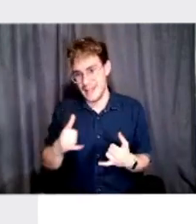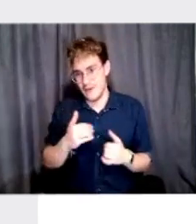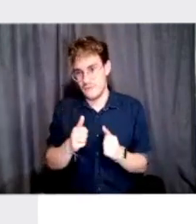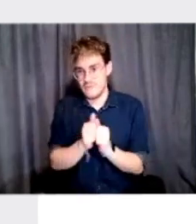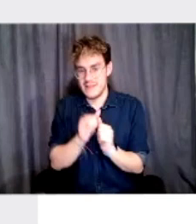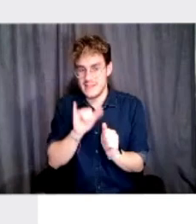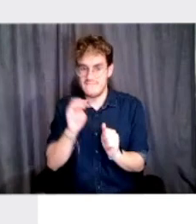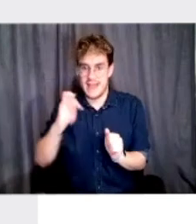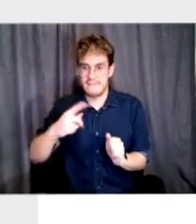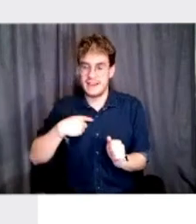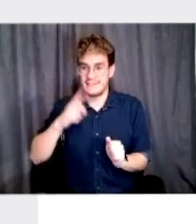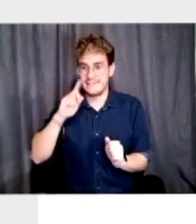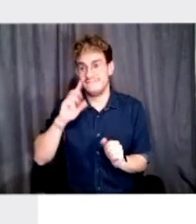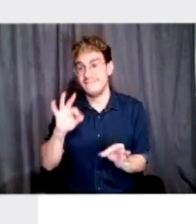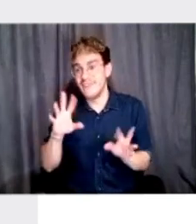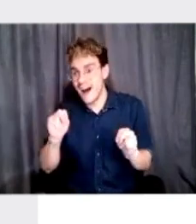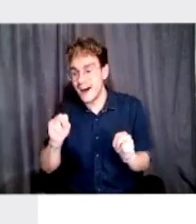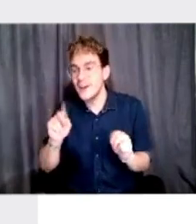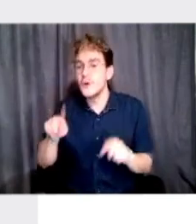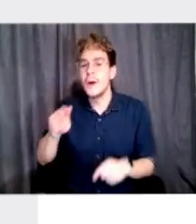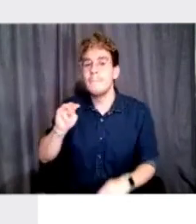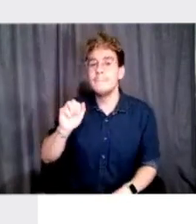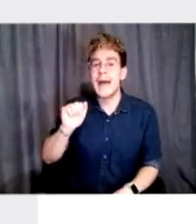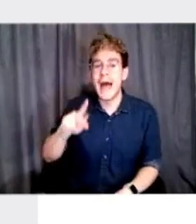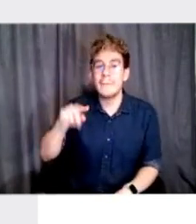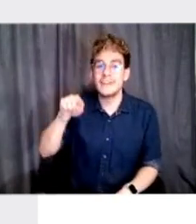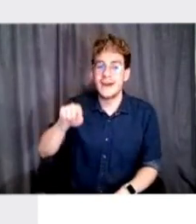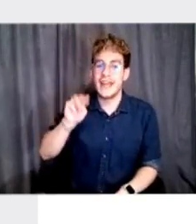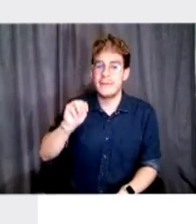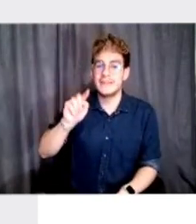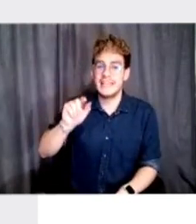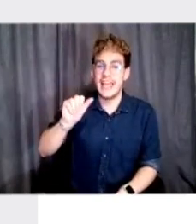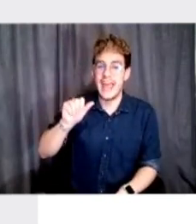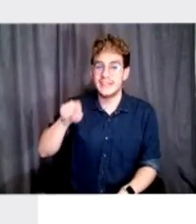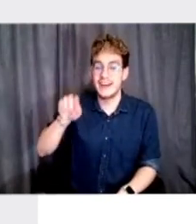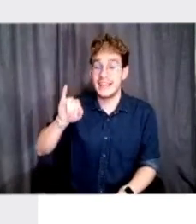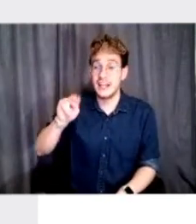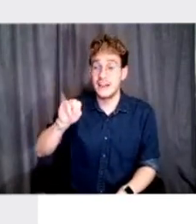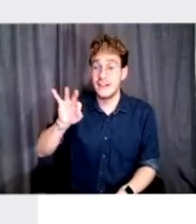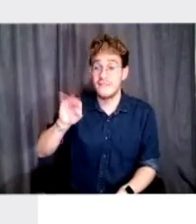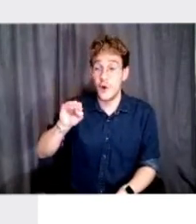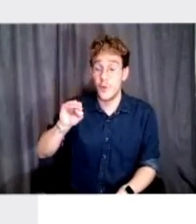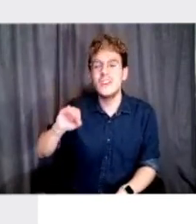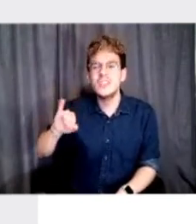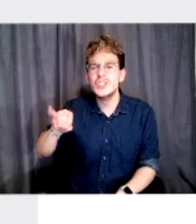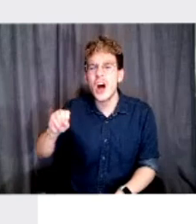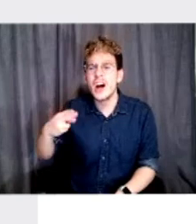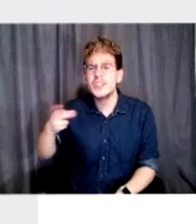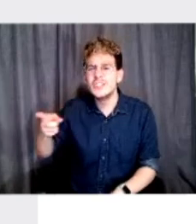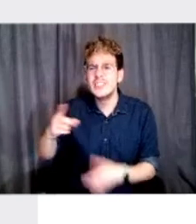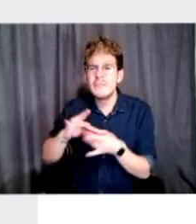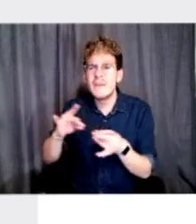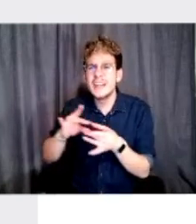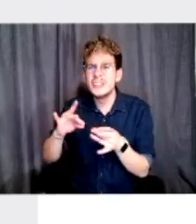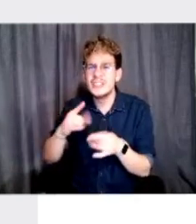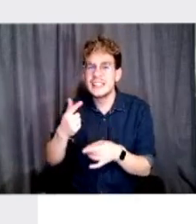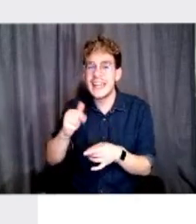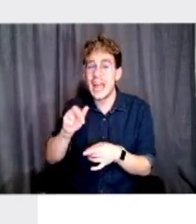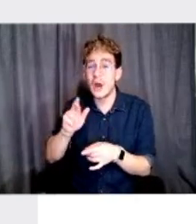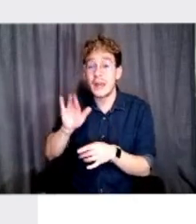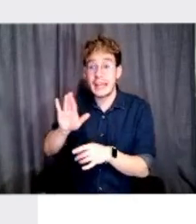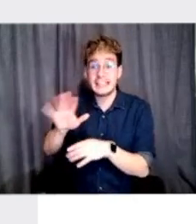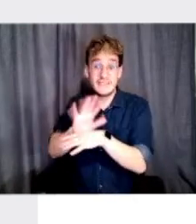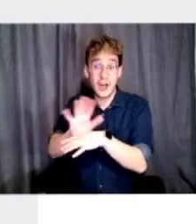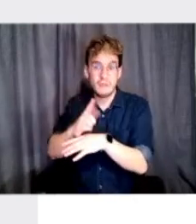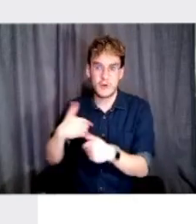I think it's fun. Um, go to map.mta.info. Um, Josh mentioned, uh, Gary's film. I really recommend